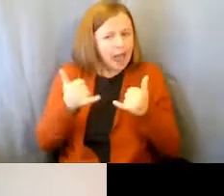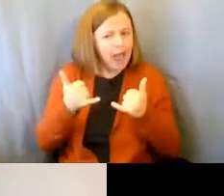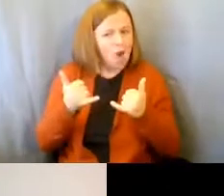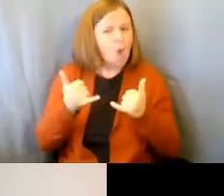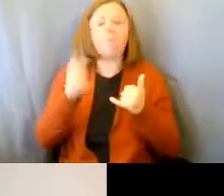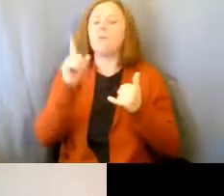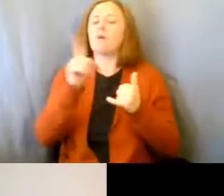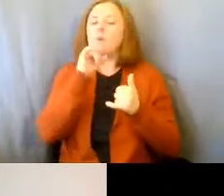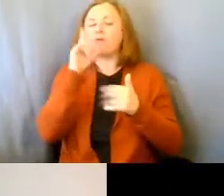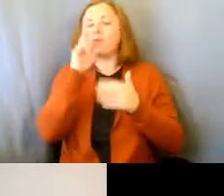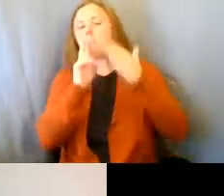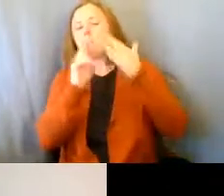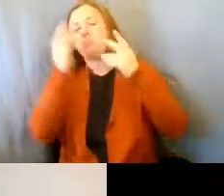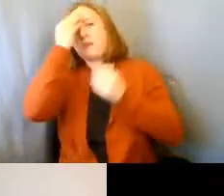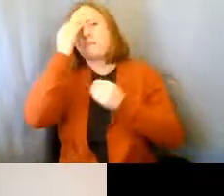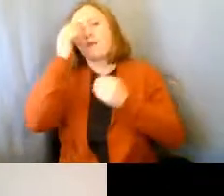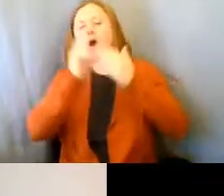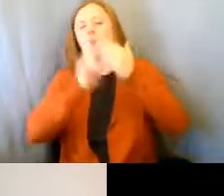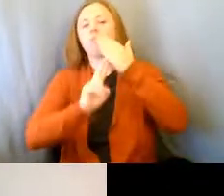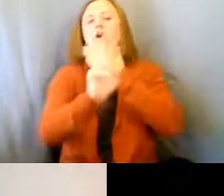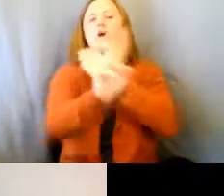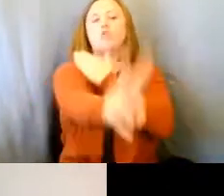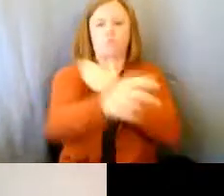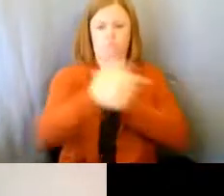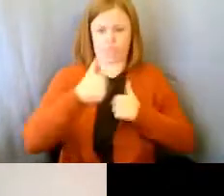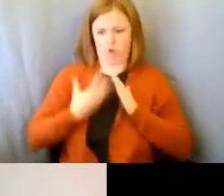how do we look at taking care of them long term?